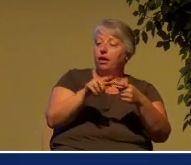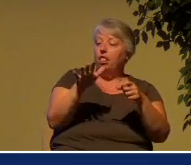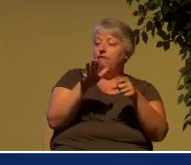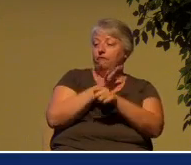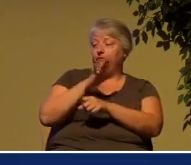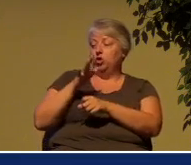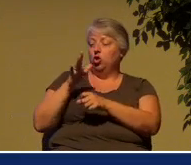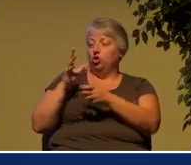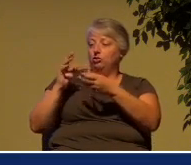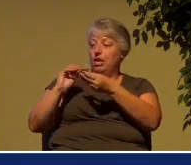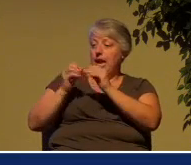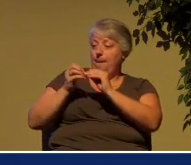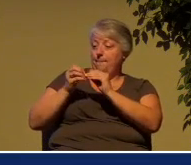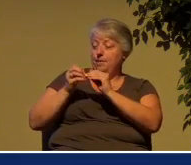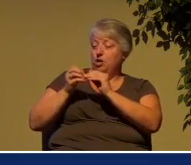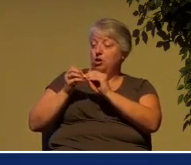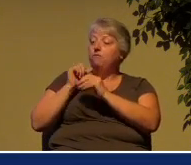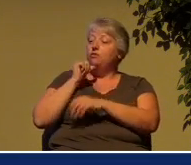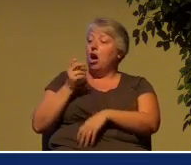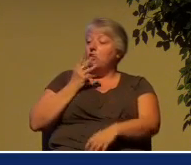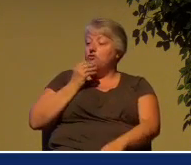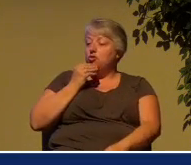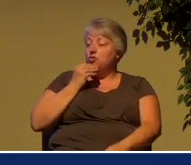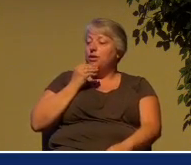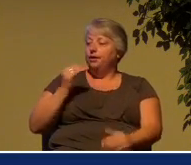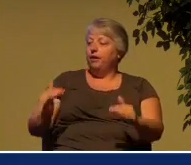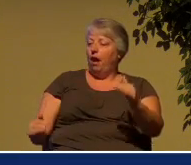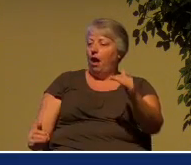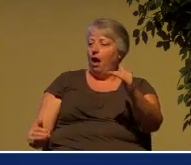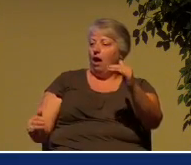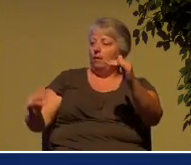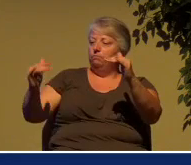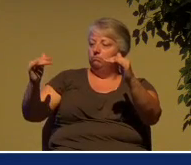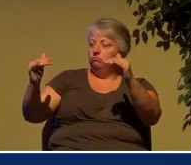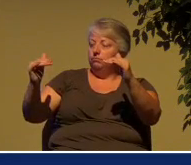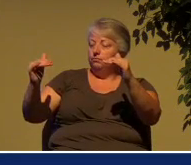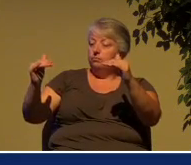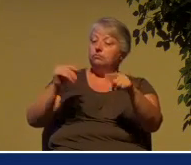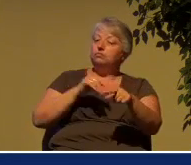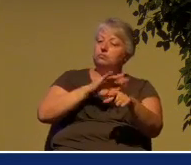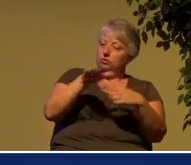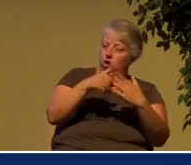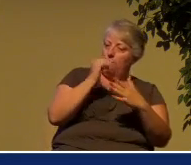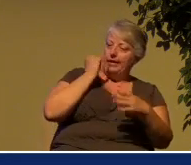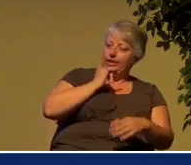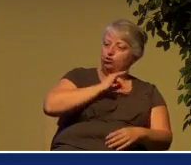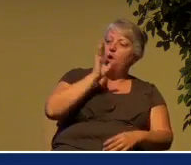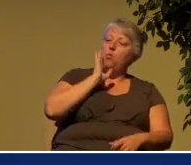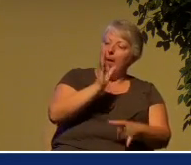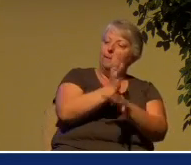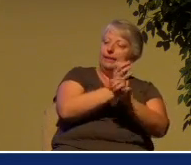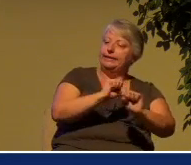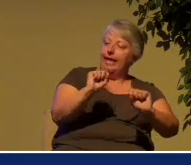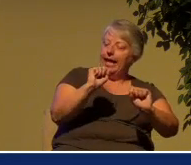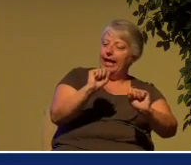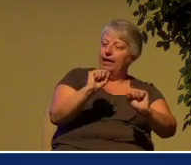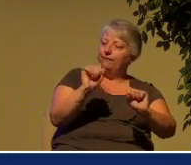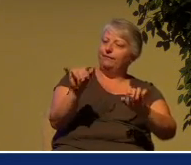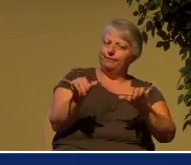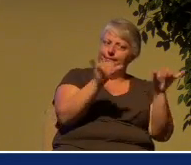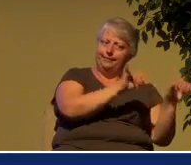Gentiles has come in. And so all Israel will be saved as it is written. The